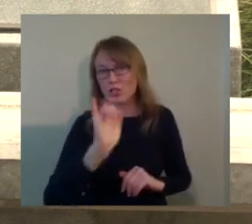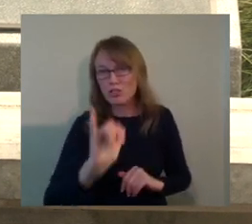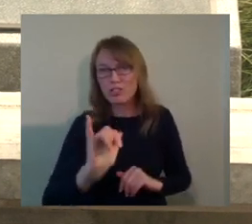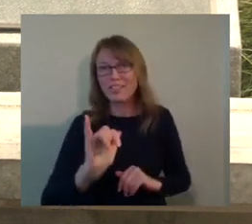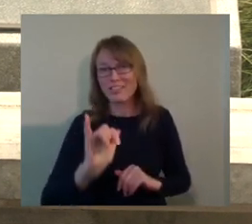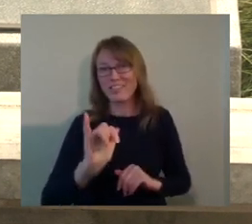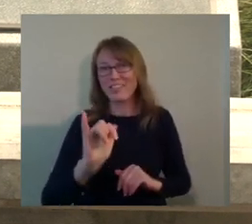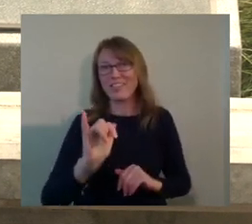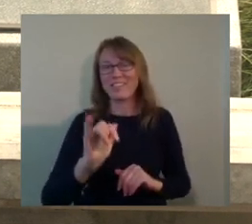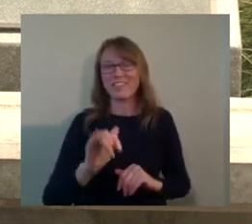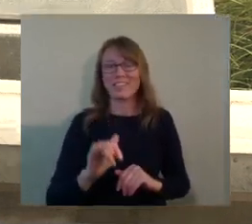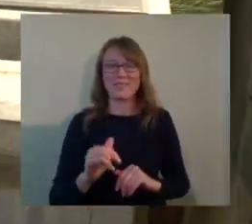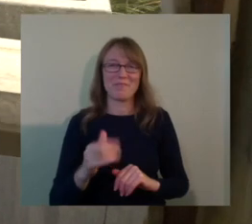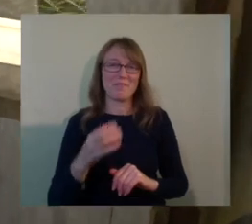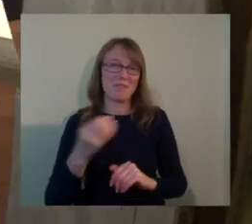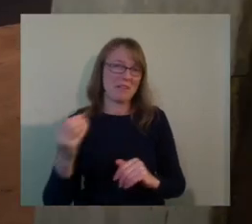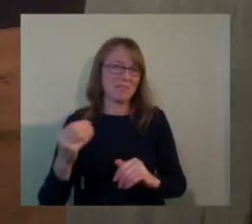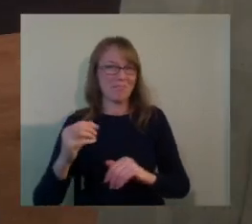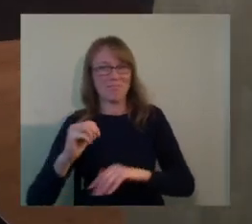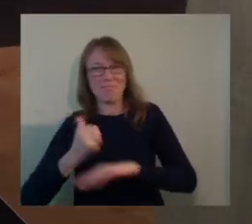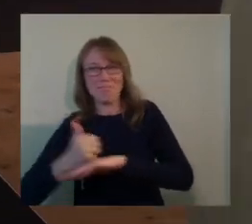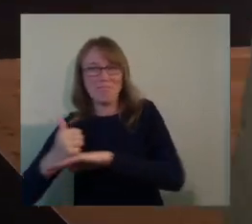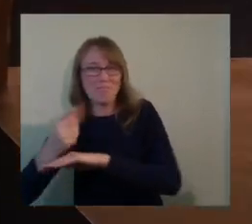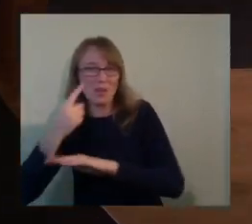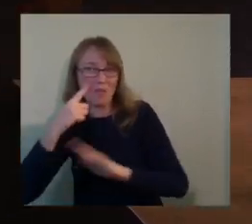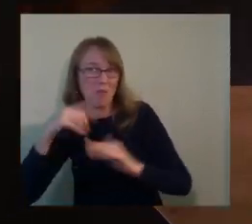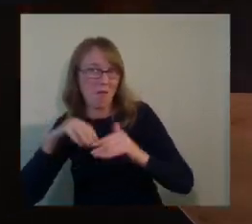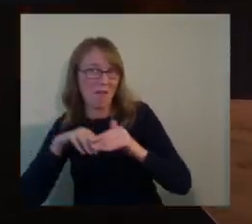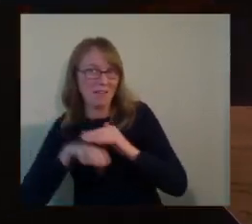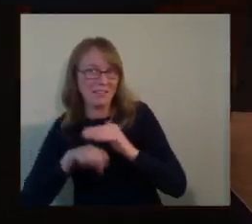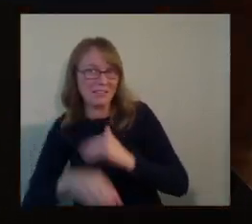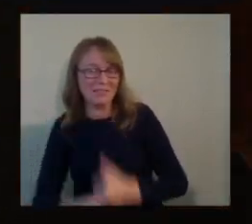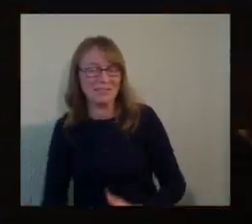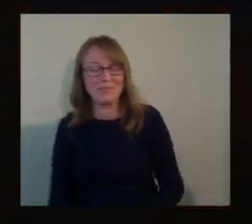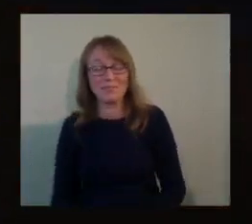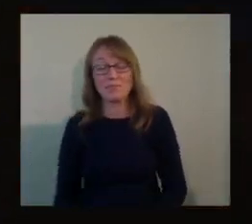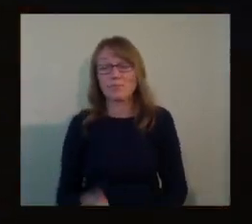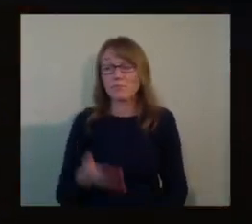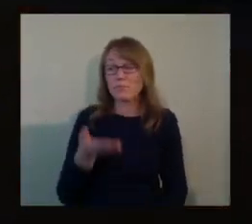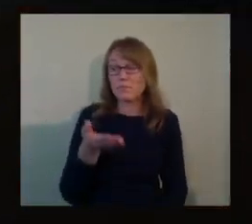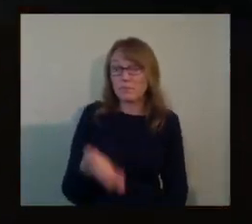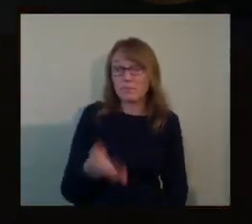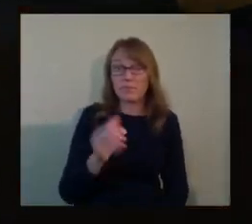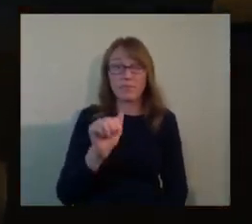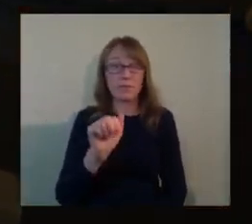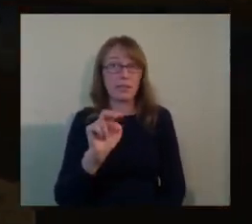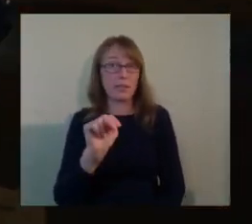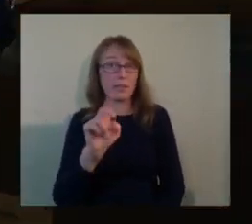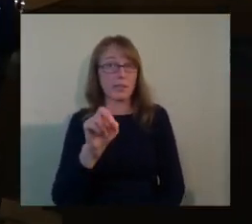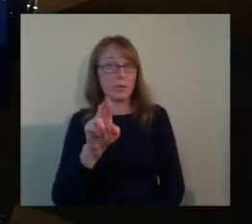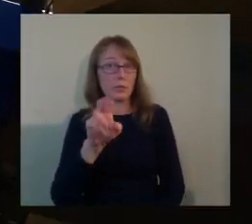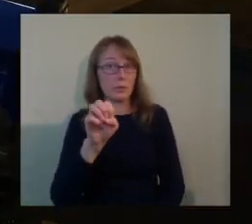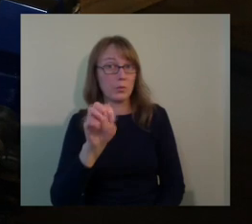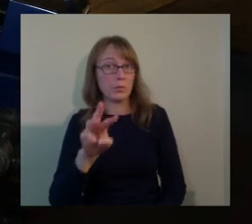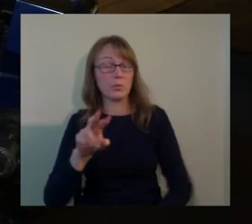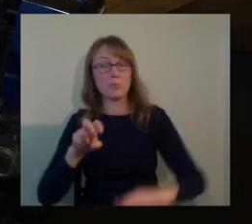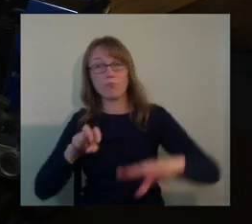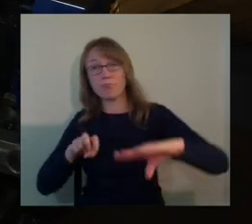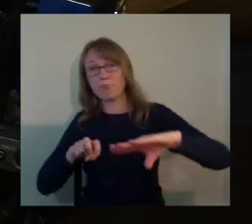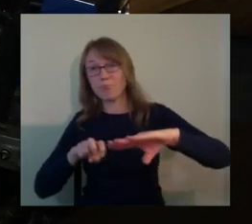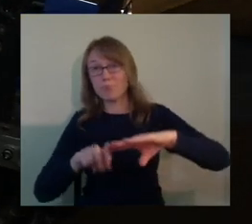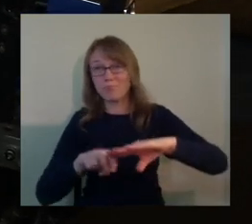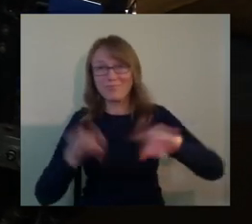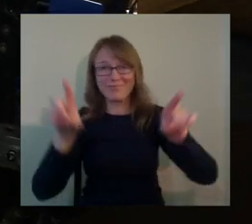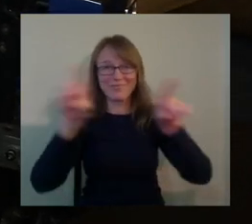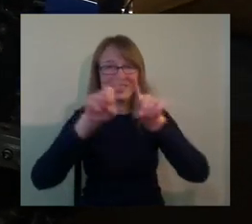system accessible to everybody. This is Andrew, uh, coming up to one of the interactive screens where